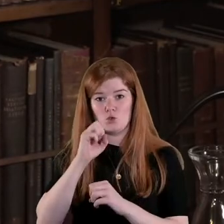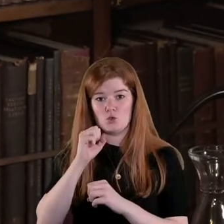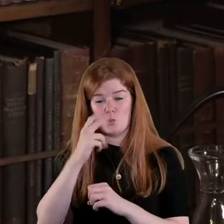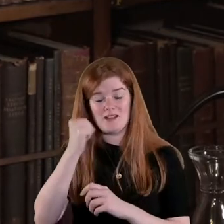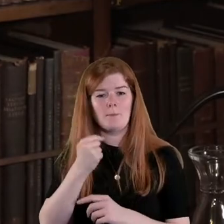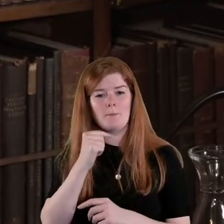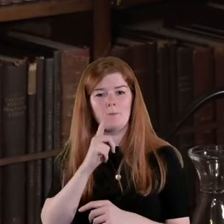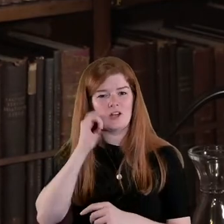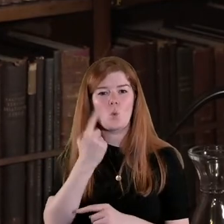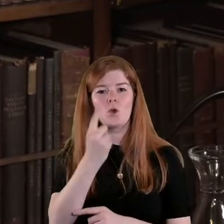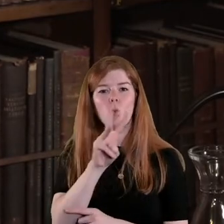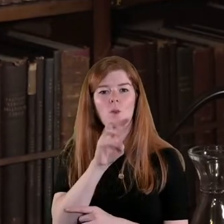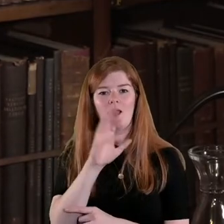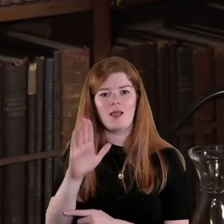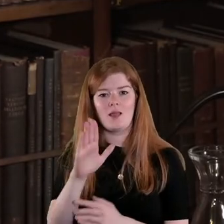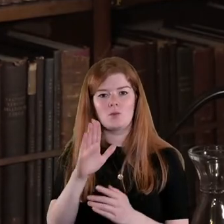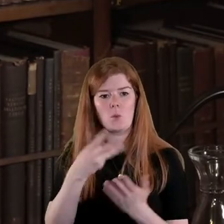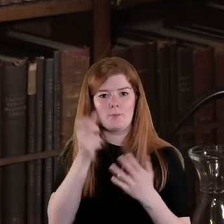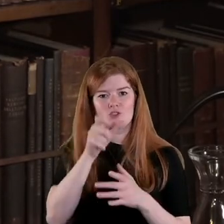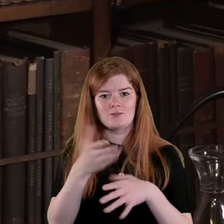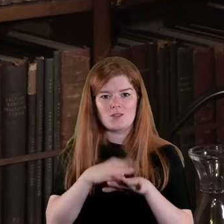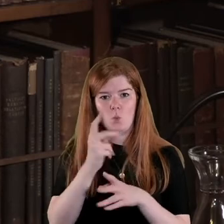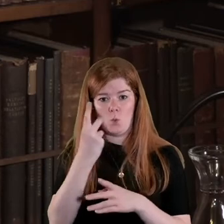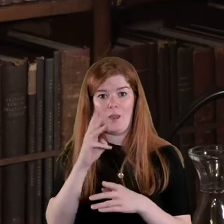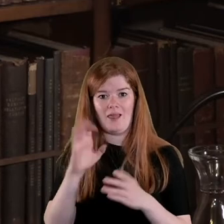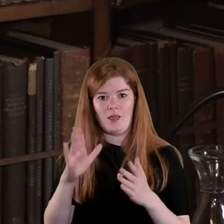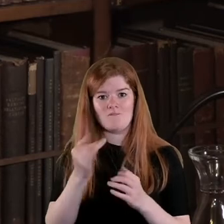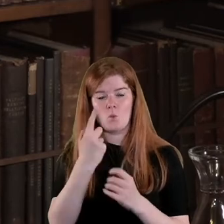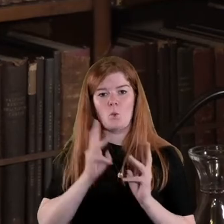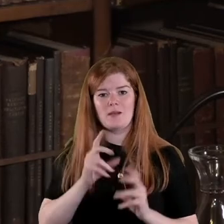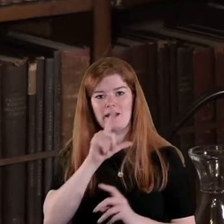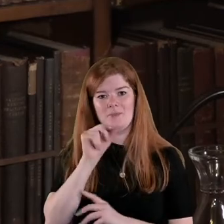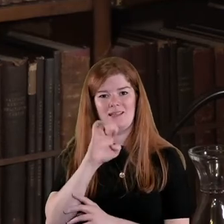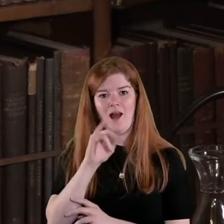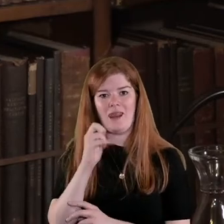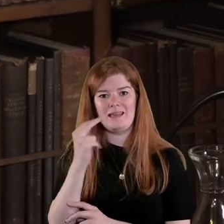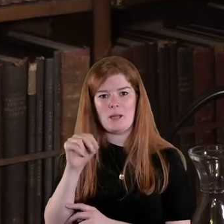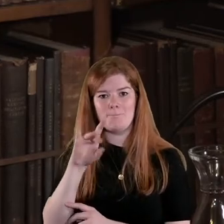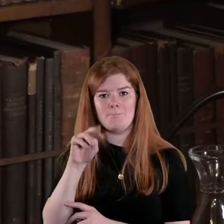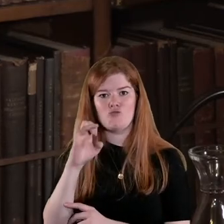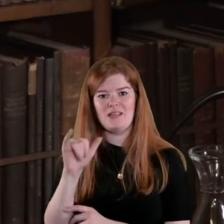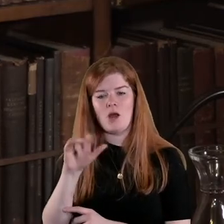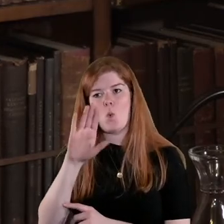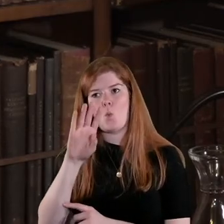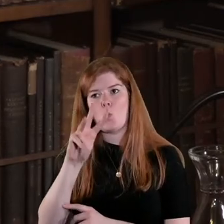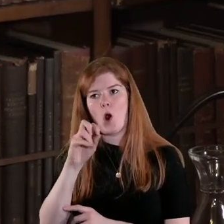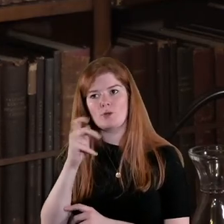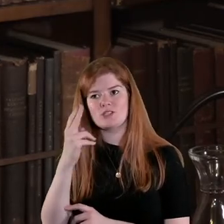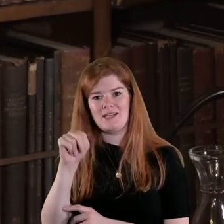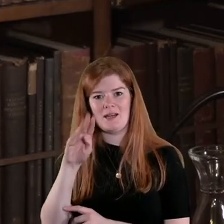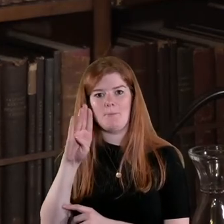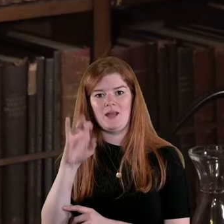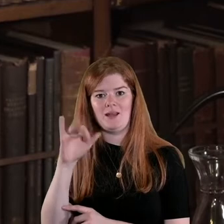from 1951 the will of Eileen Mary Warburton Biggs and that's another